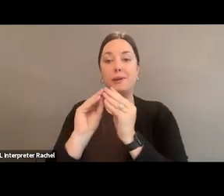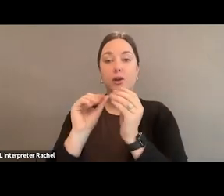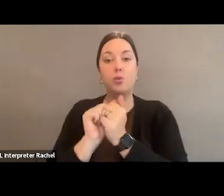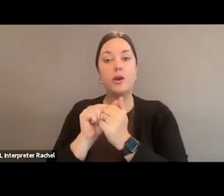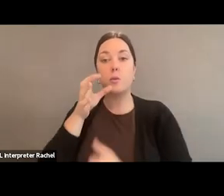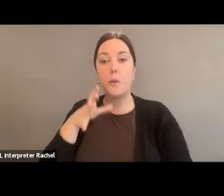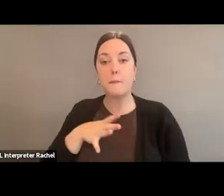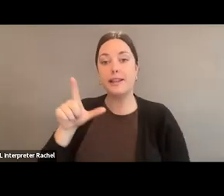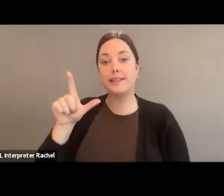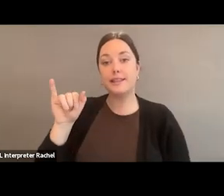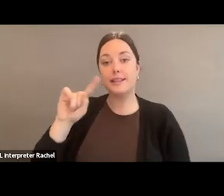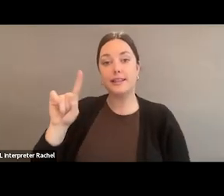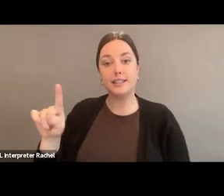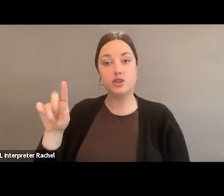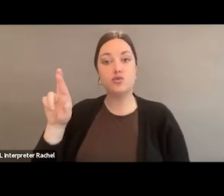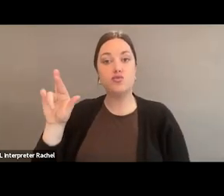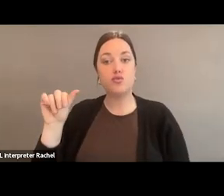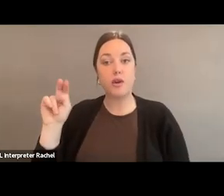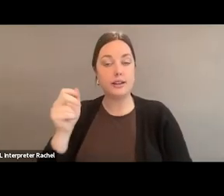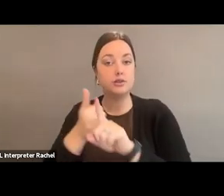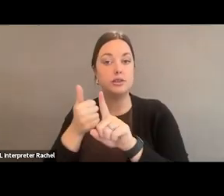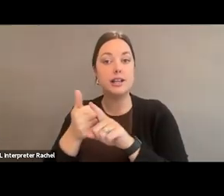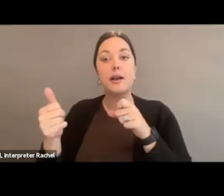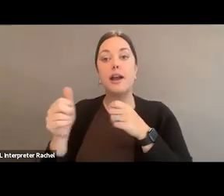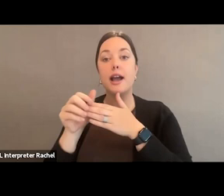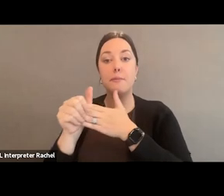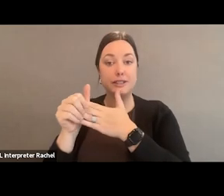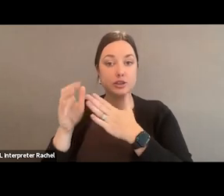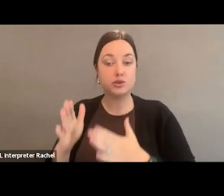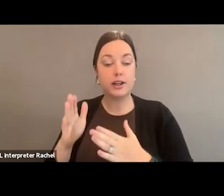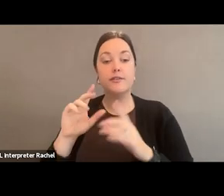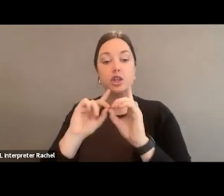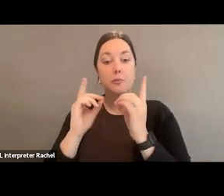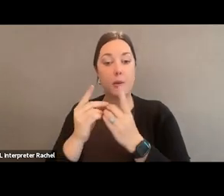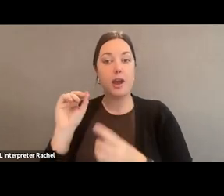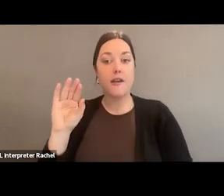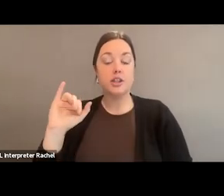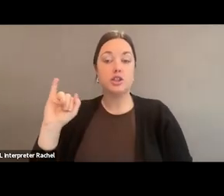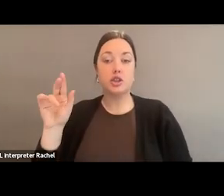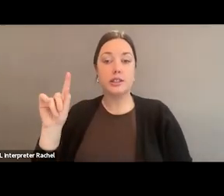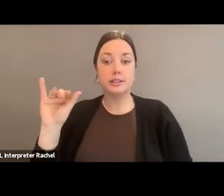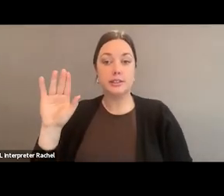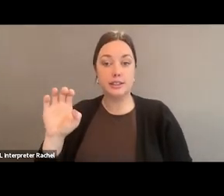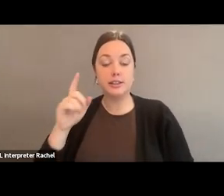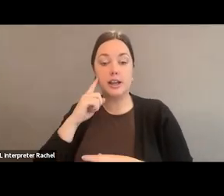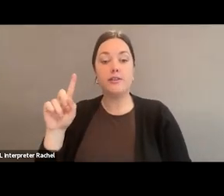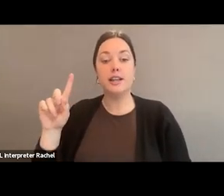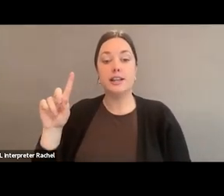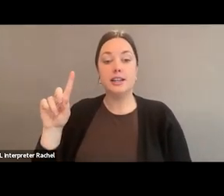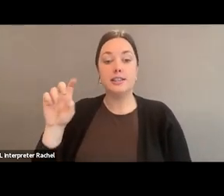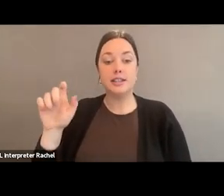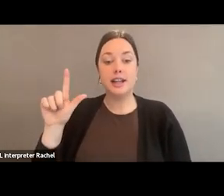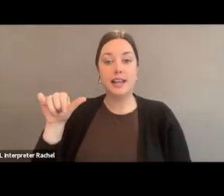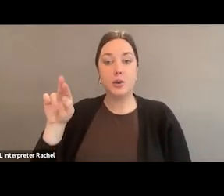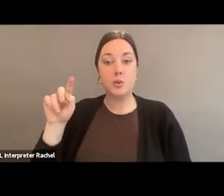Ryan, who serves as the administrator of the Department of Justice's Office of Delinquency, Juvenile Justice